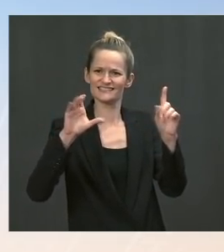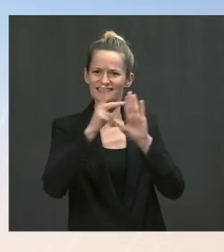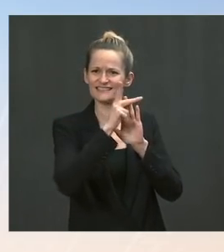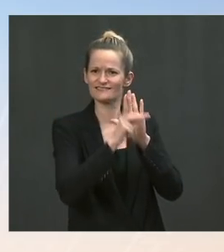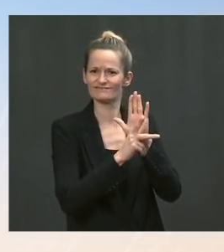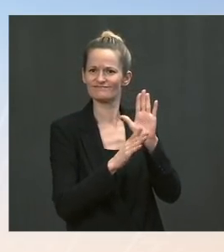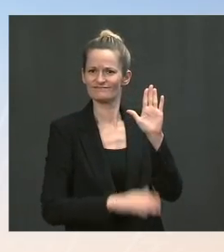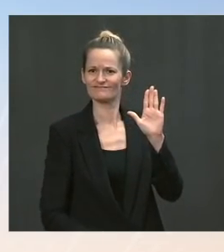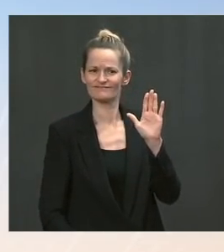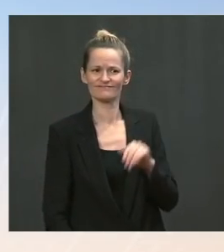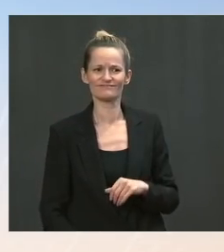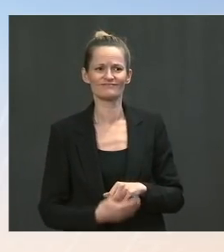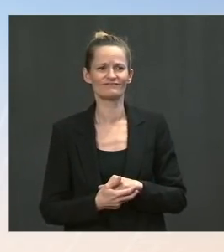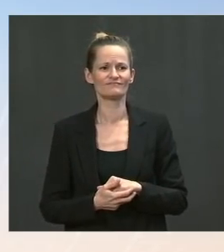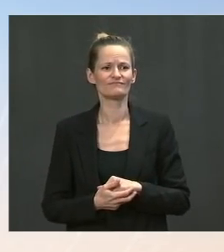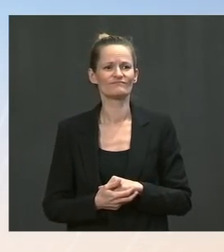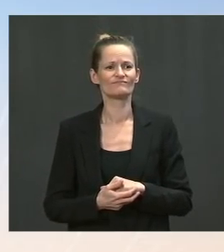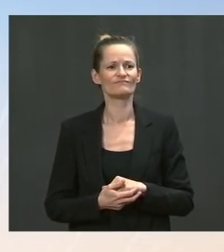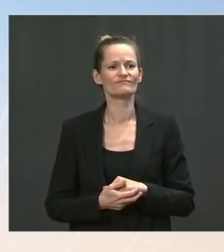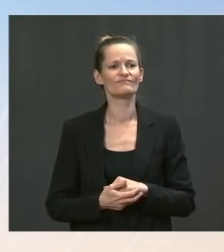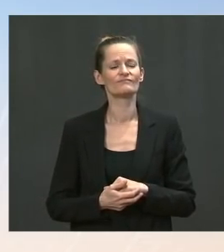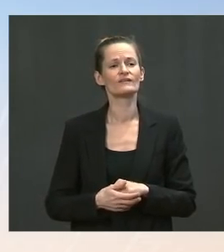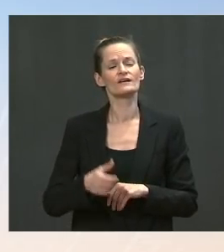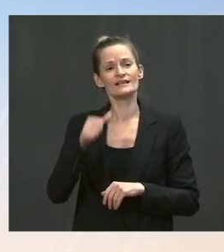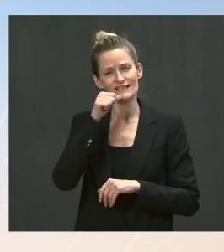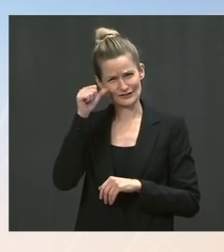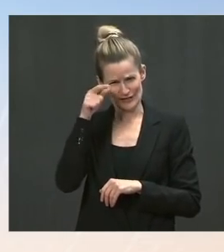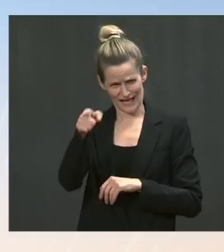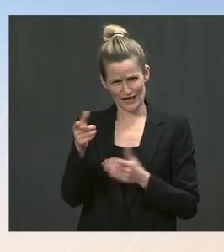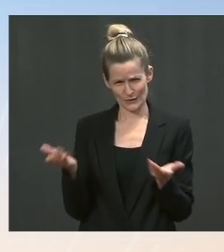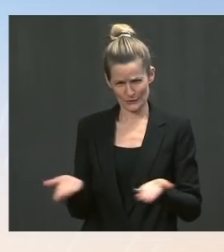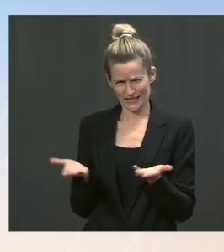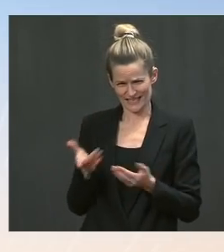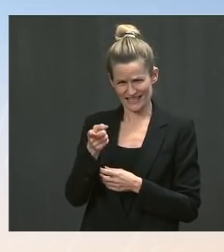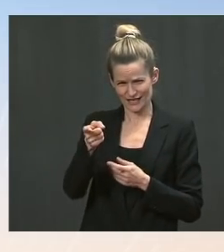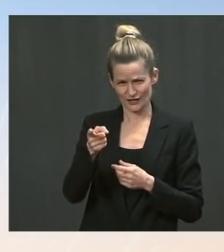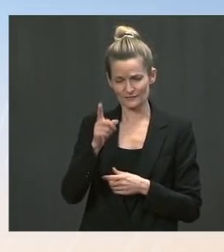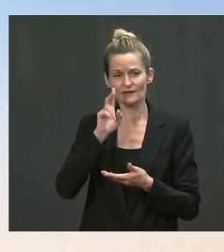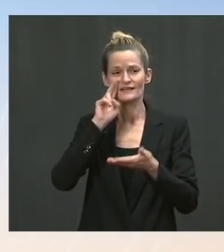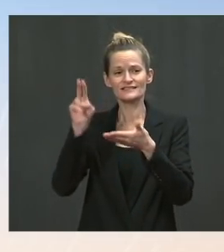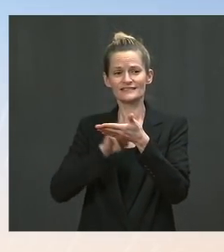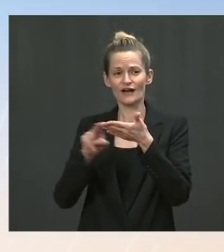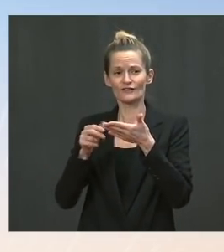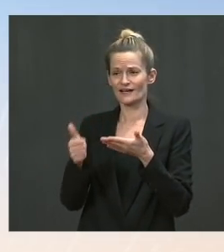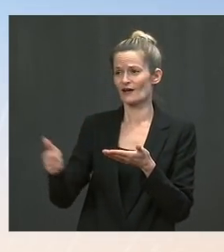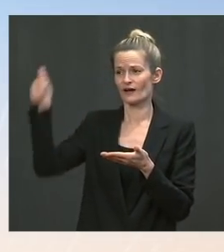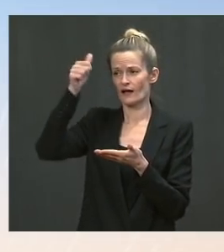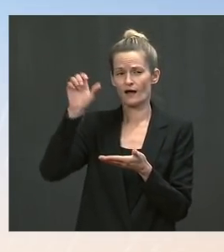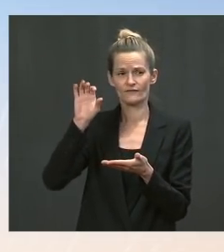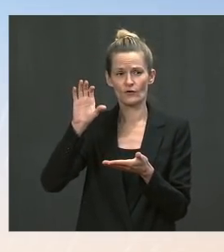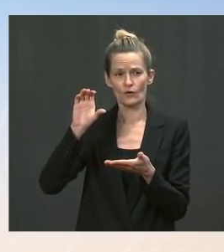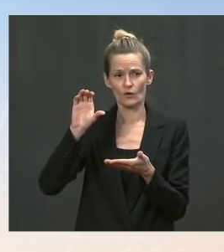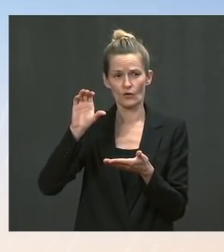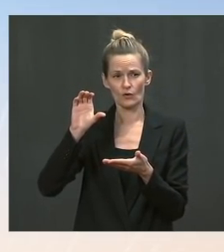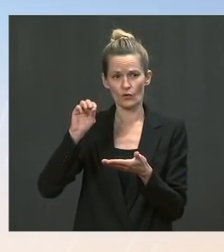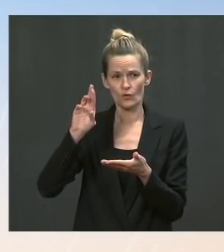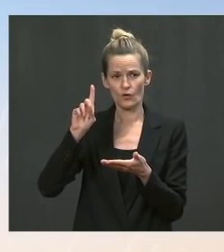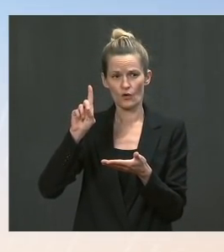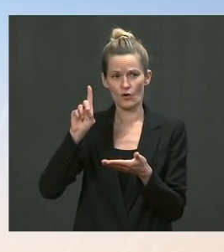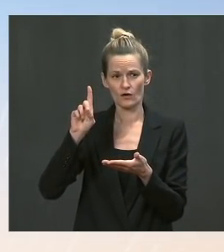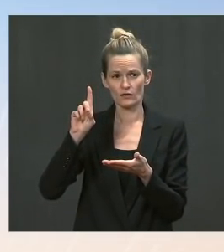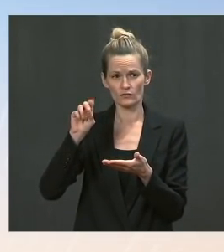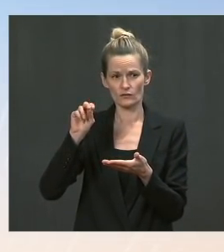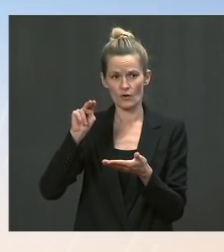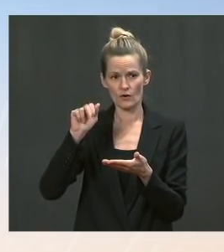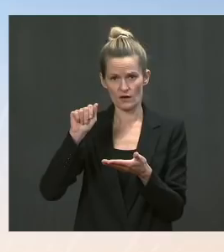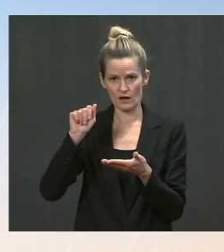those of you who are here heard Secretary Cardona convey, as it relates to schools specifically, that we do have information from our public health